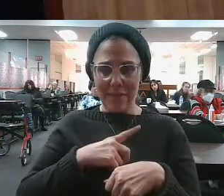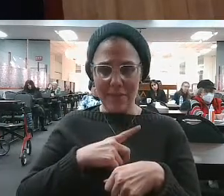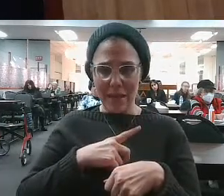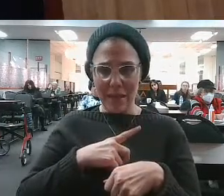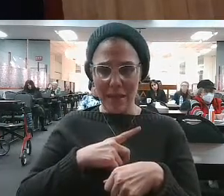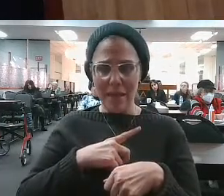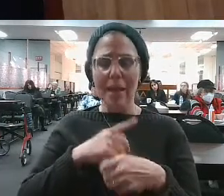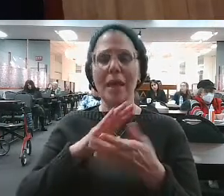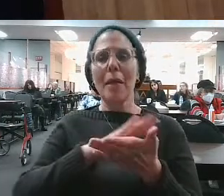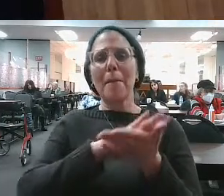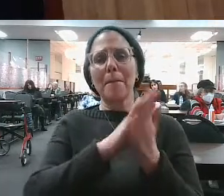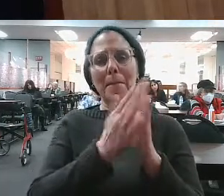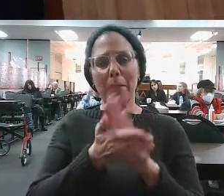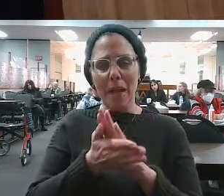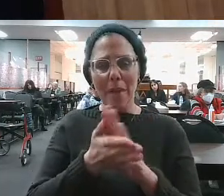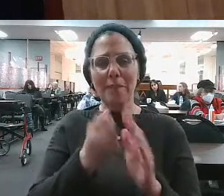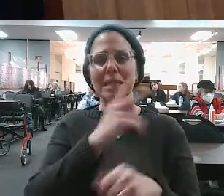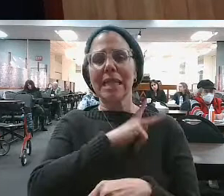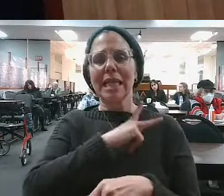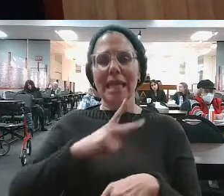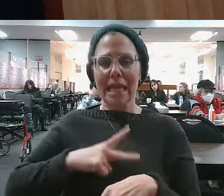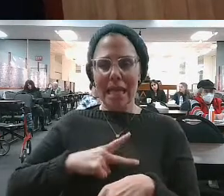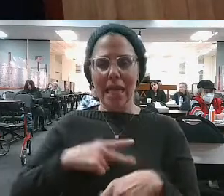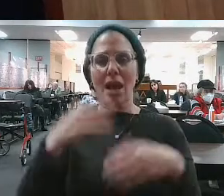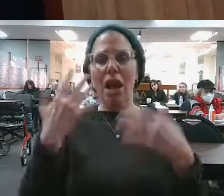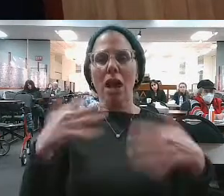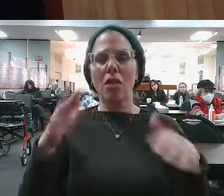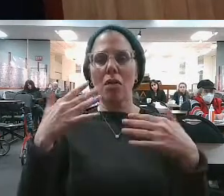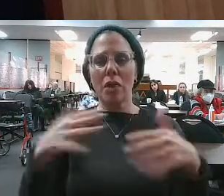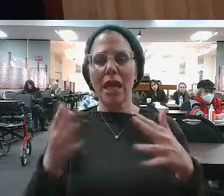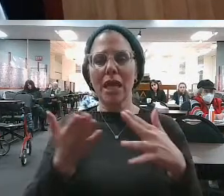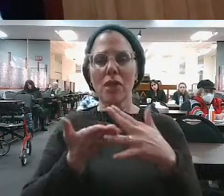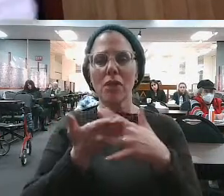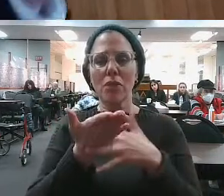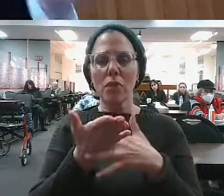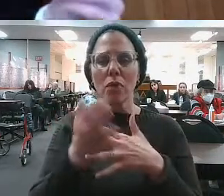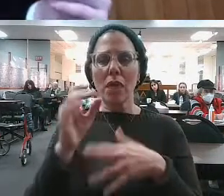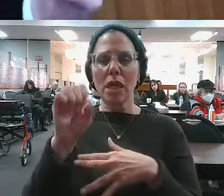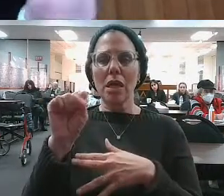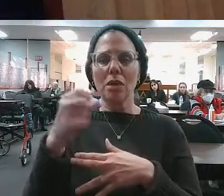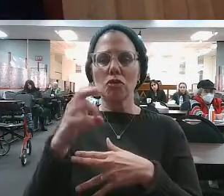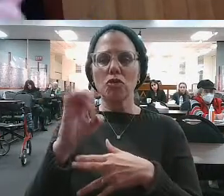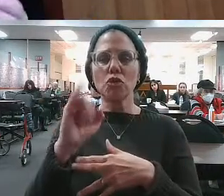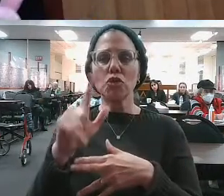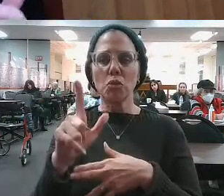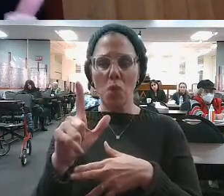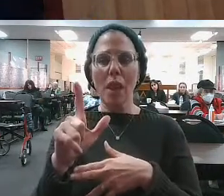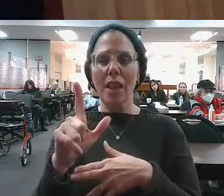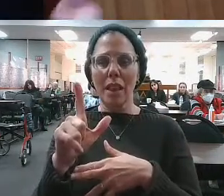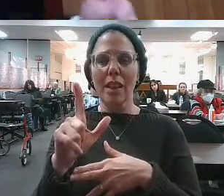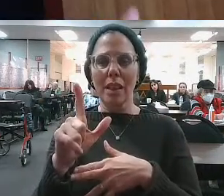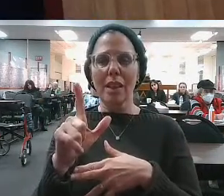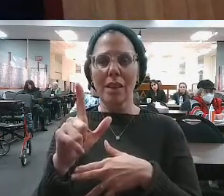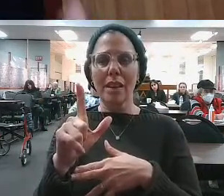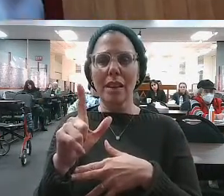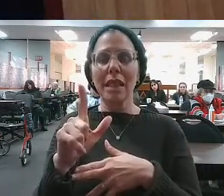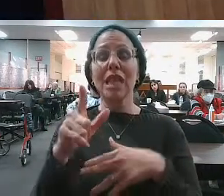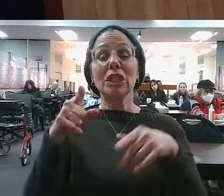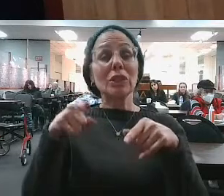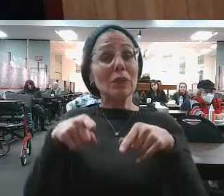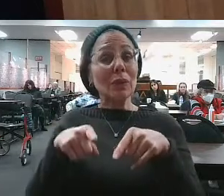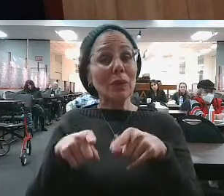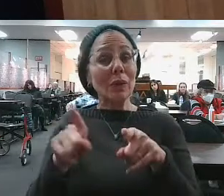right? Remember, again, David HaMelech kills Goliath. He marries Sha'ol's daughter. He experiences a meteoric